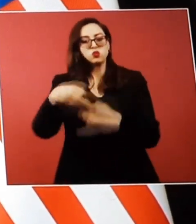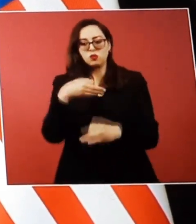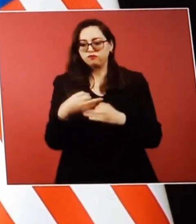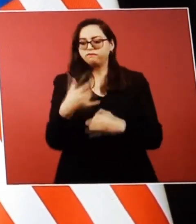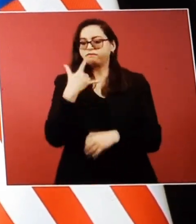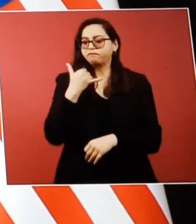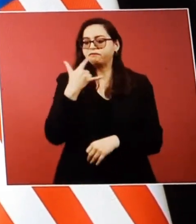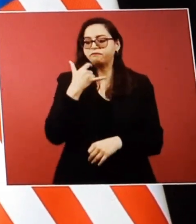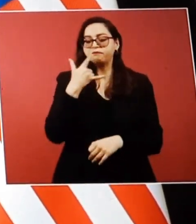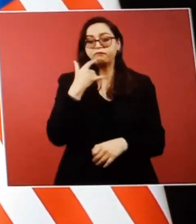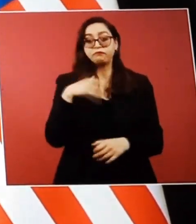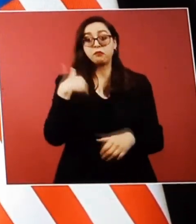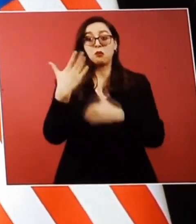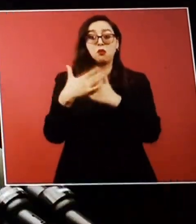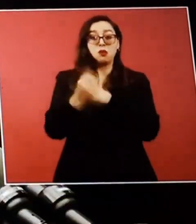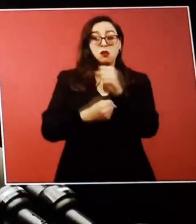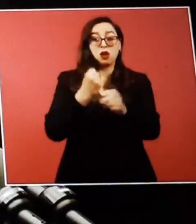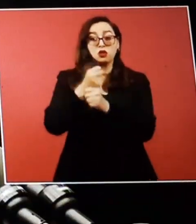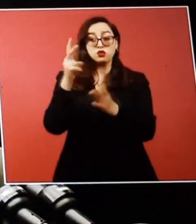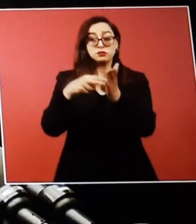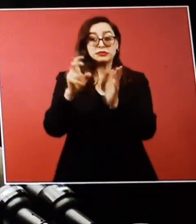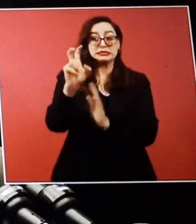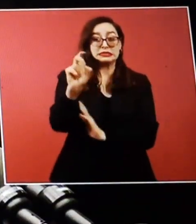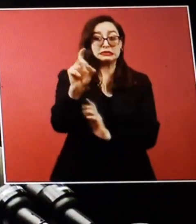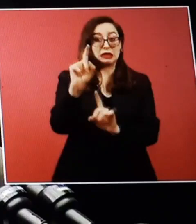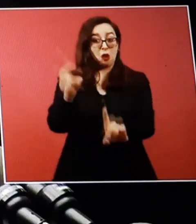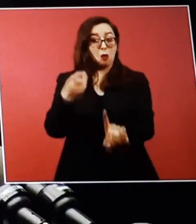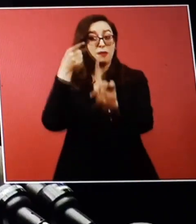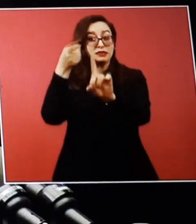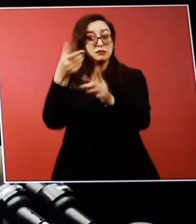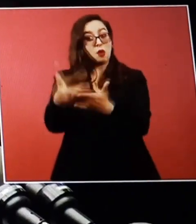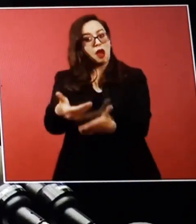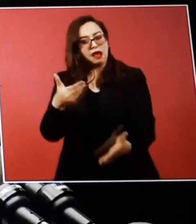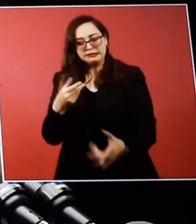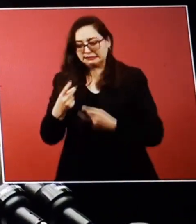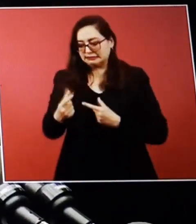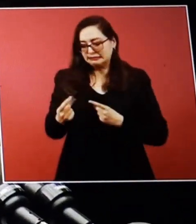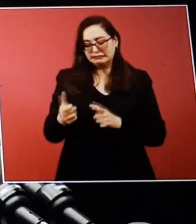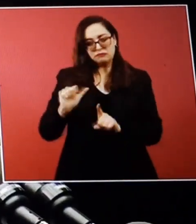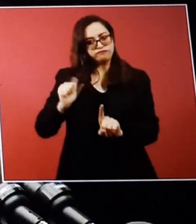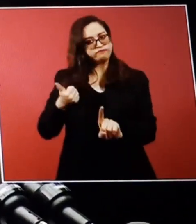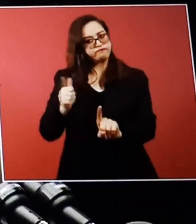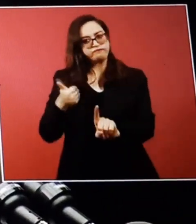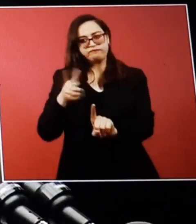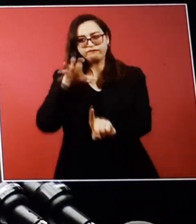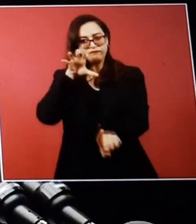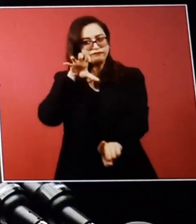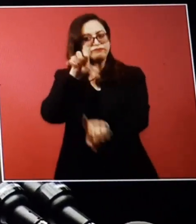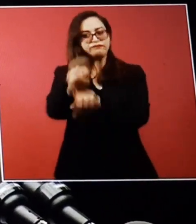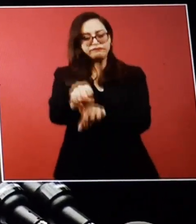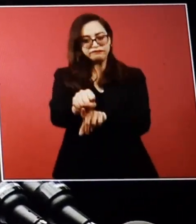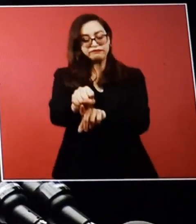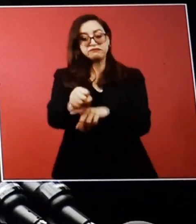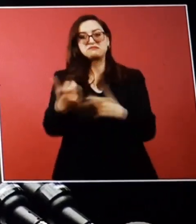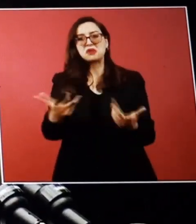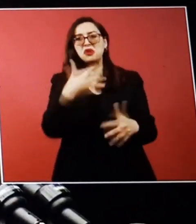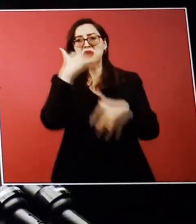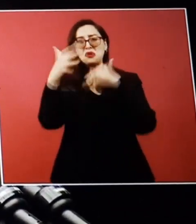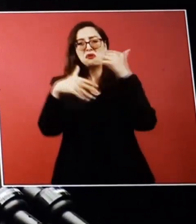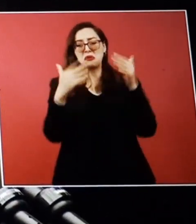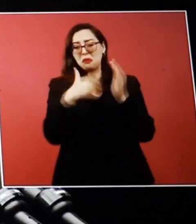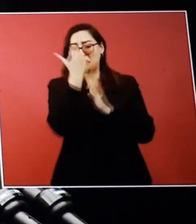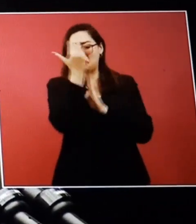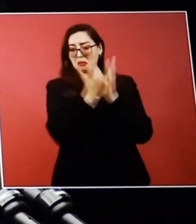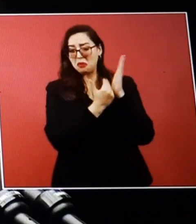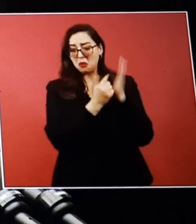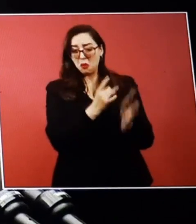the 2030 goals and objectives. These goals are not only about reducing pollution to get to the Paris